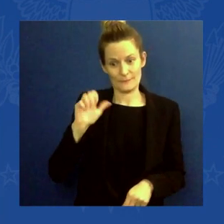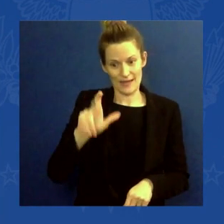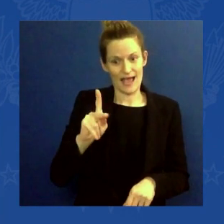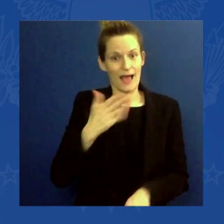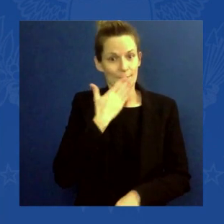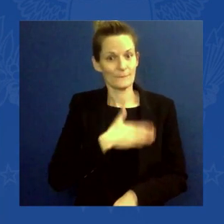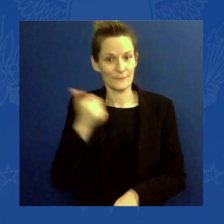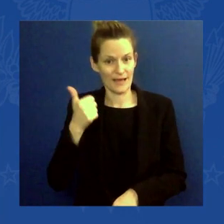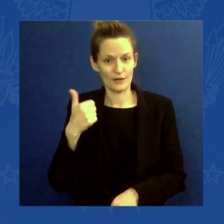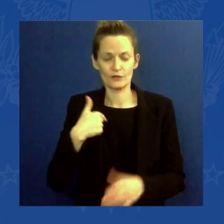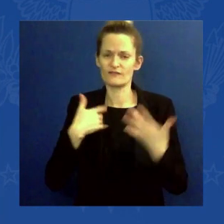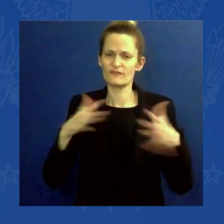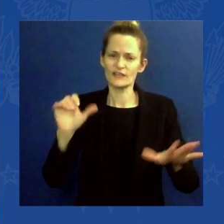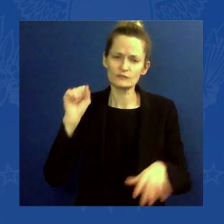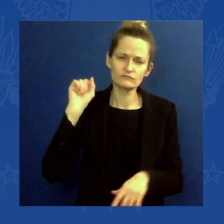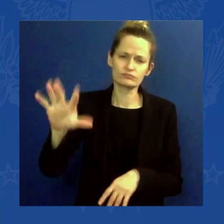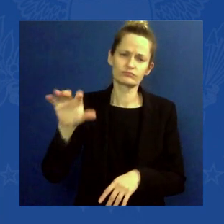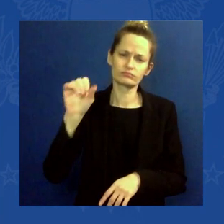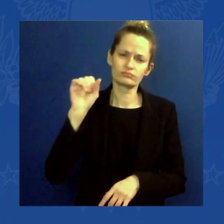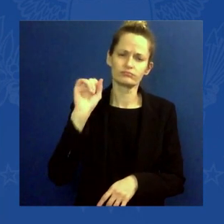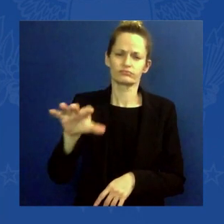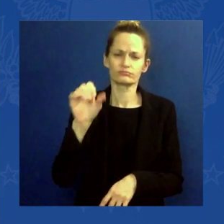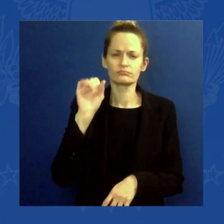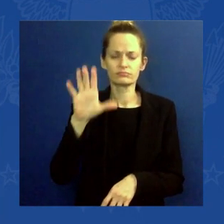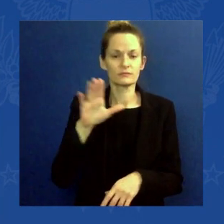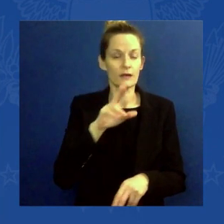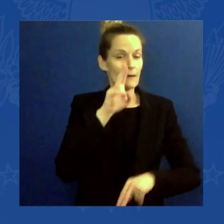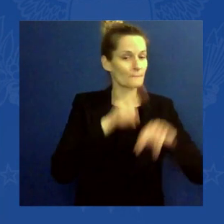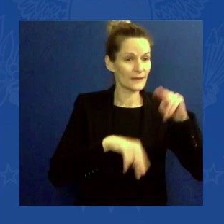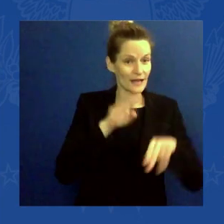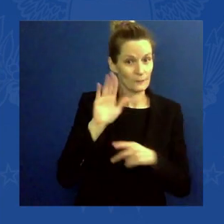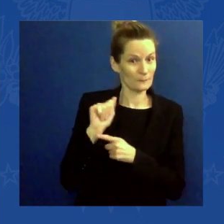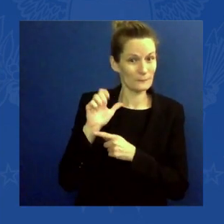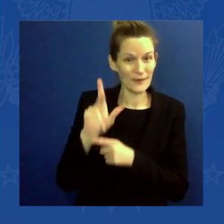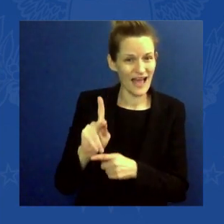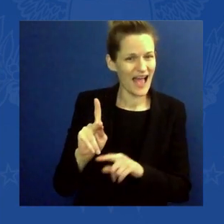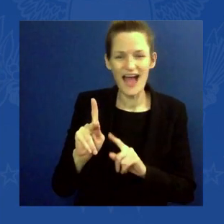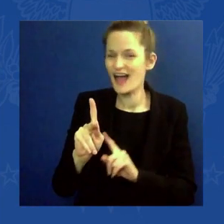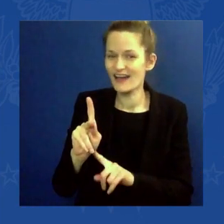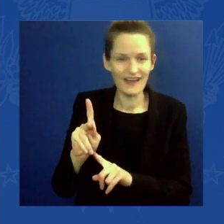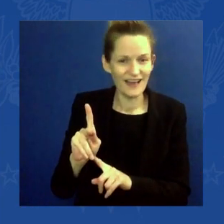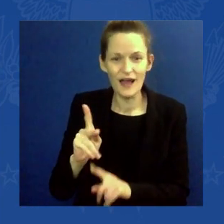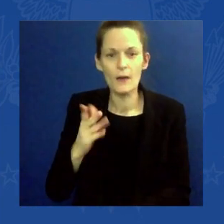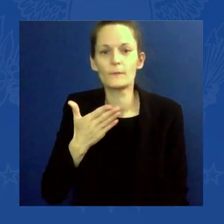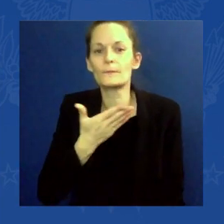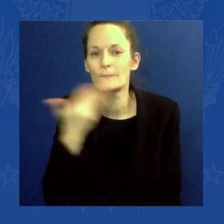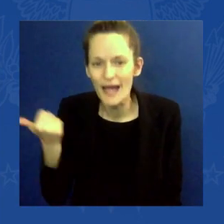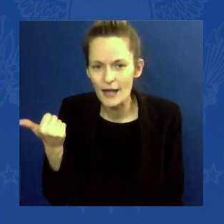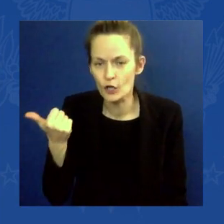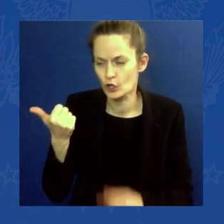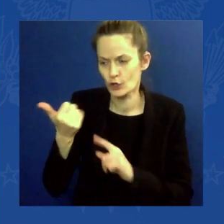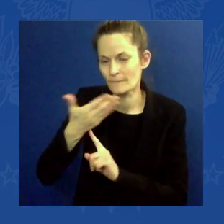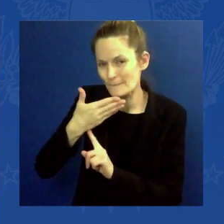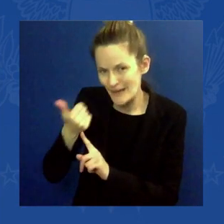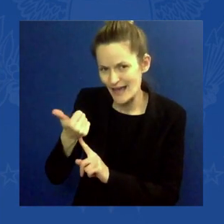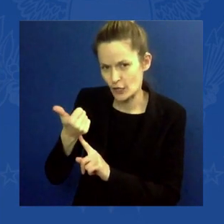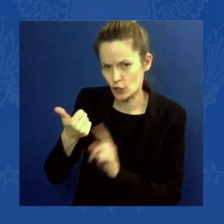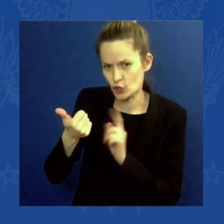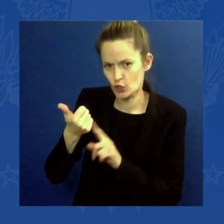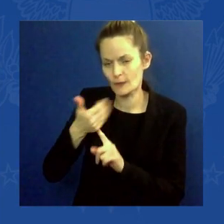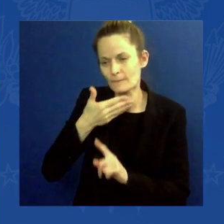as one nation. We've got to do it together. We'll get through this together. We just have to keep the faith.